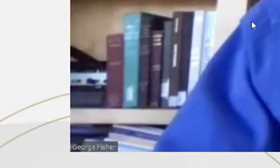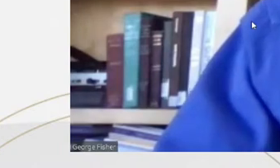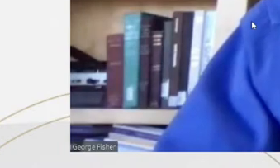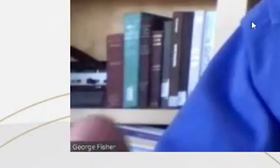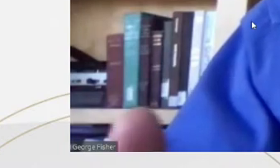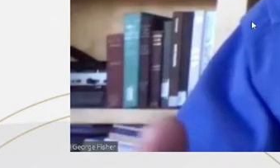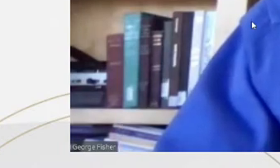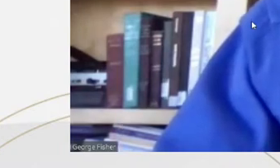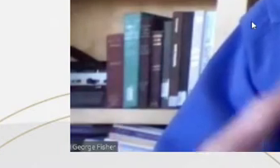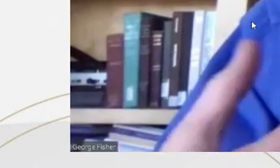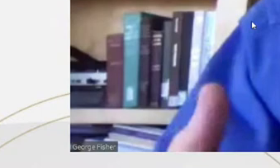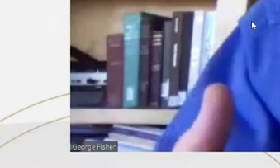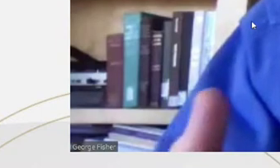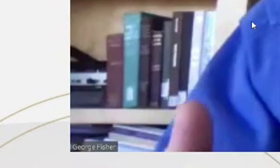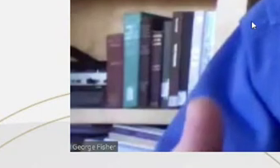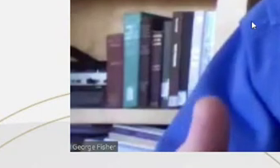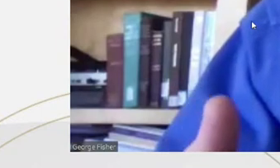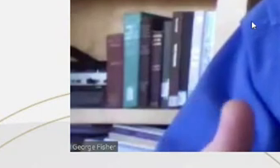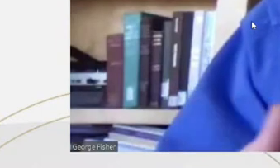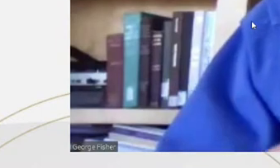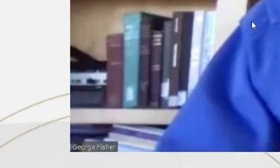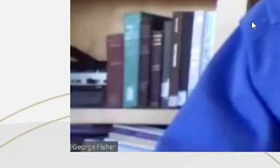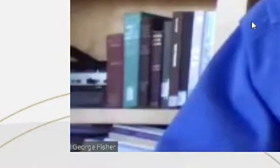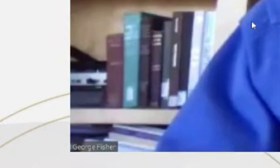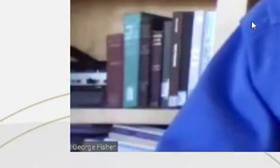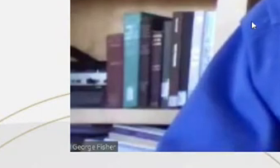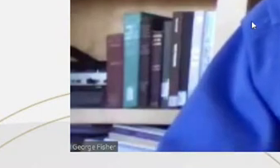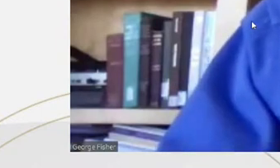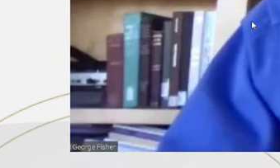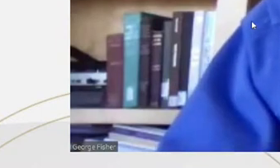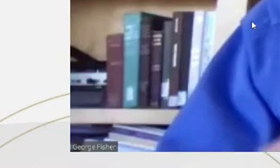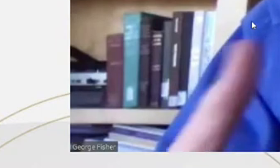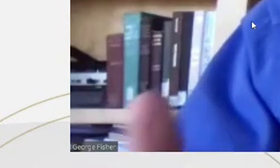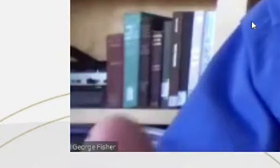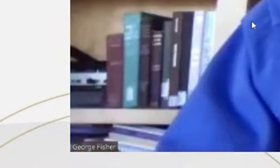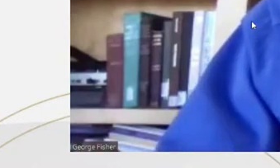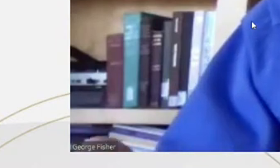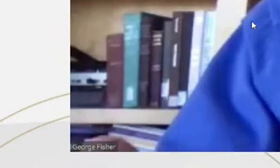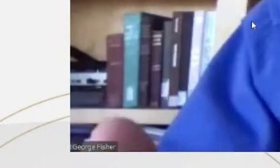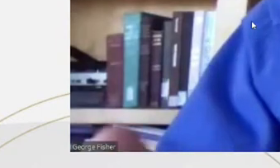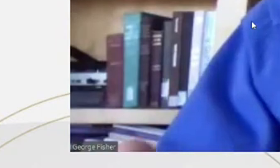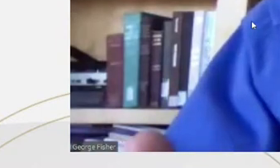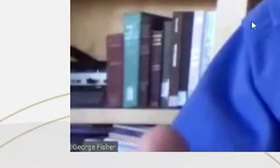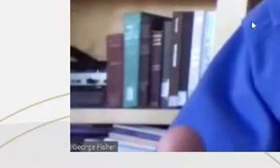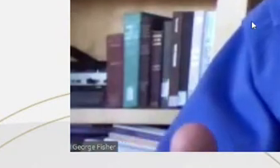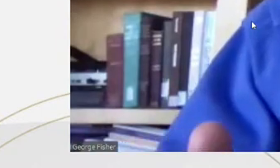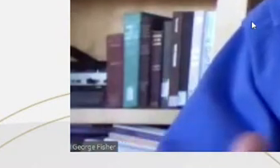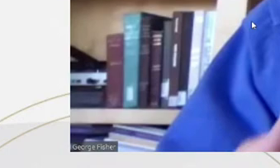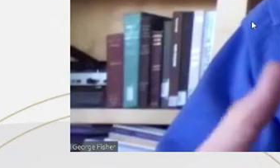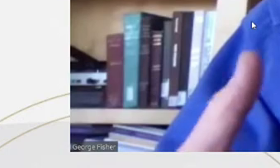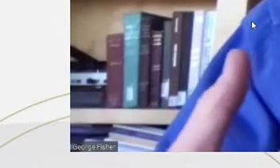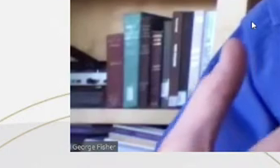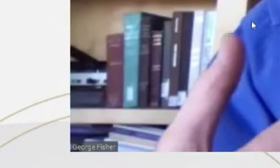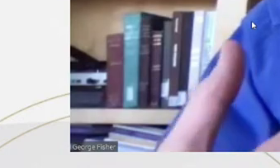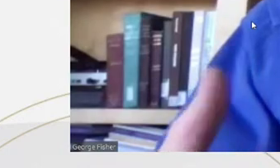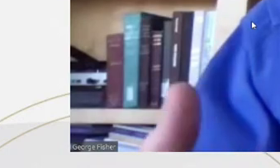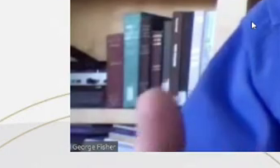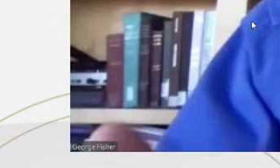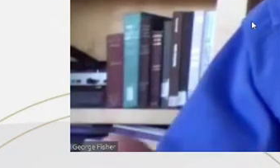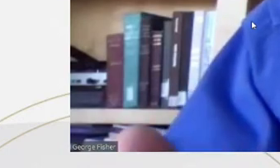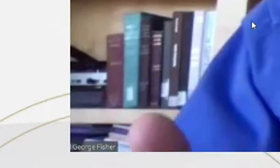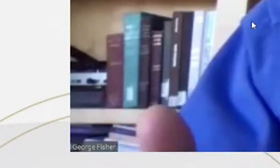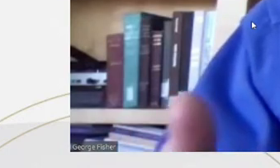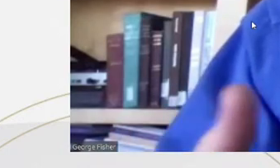workload, means certain victory. It means that when they stand for re-election, they can go to their